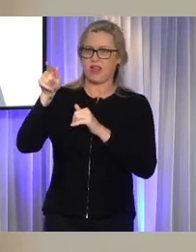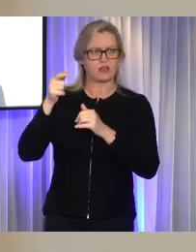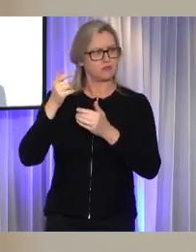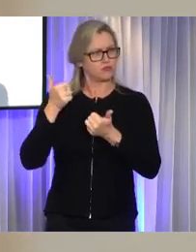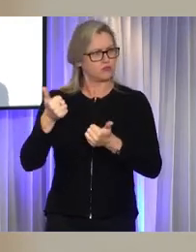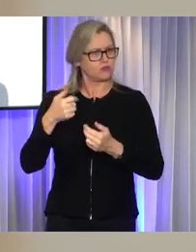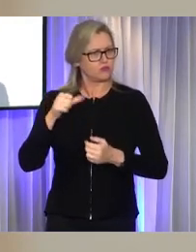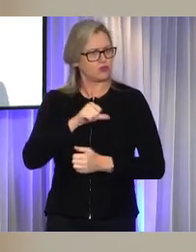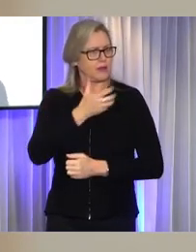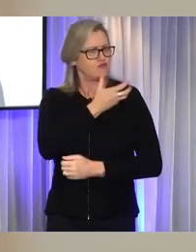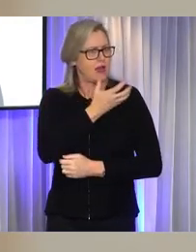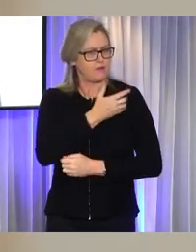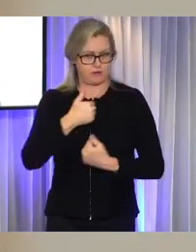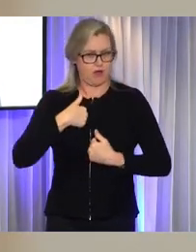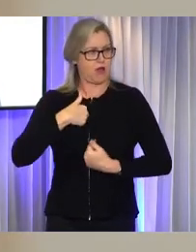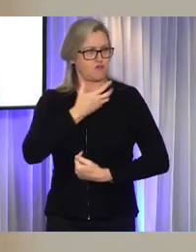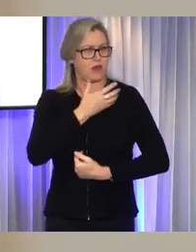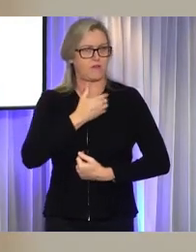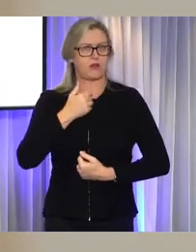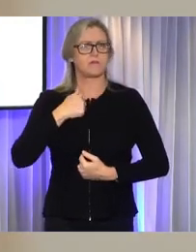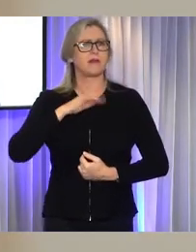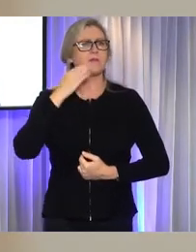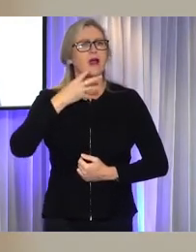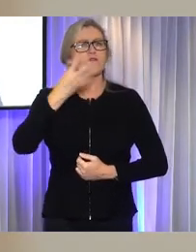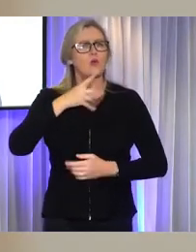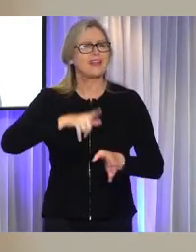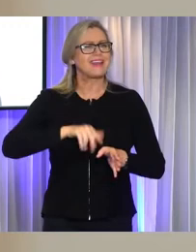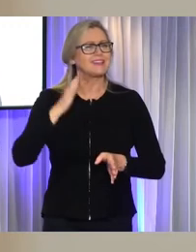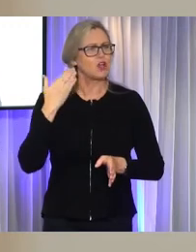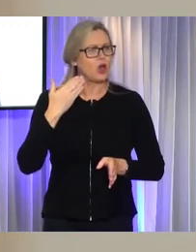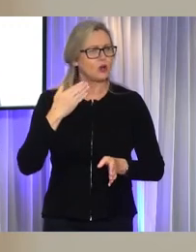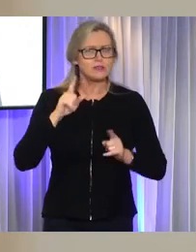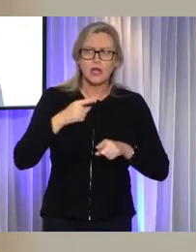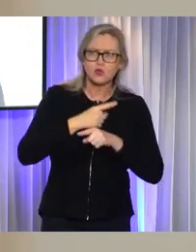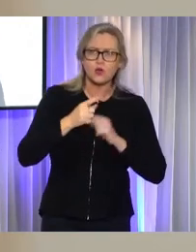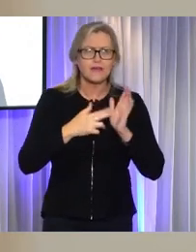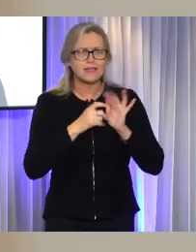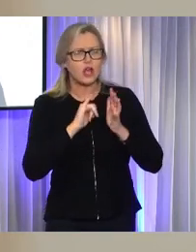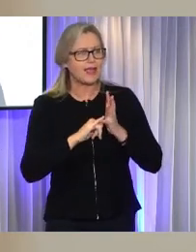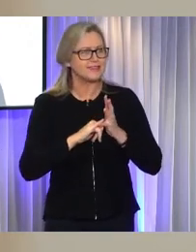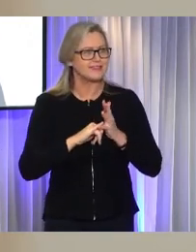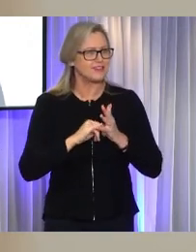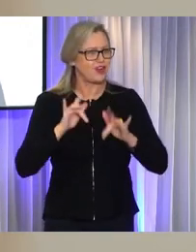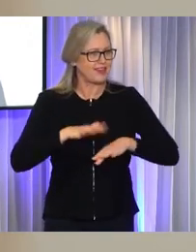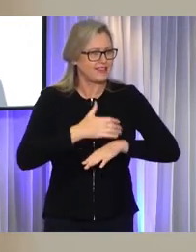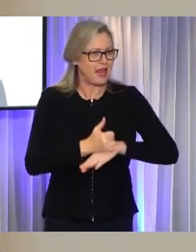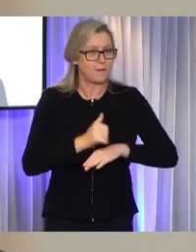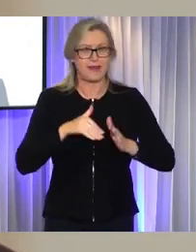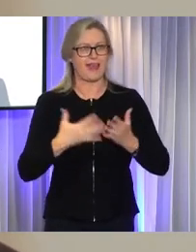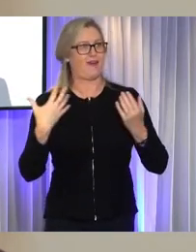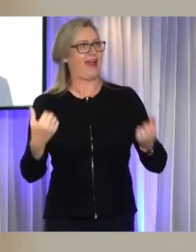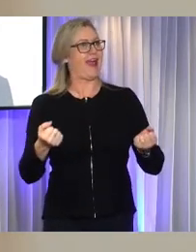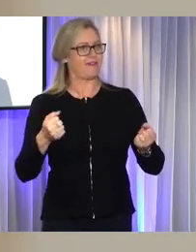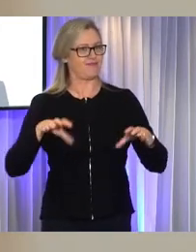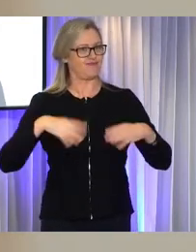I know I am. 14 years ago when I started talking about it, didn't exist. Now it does. But I now know that there are a number of